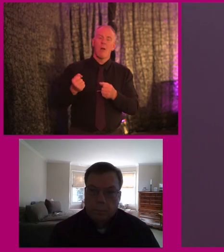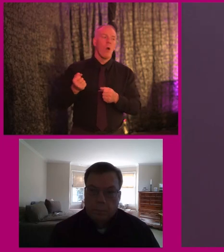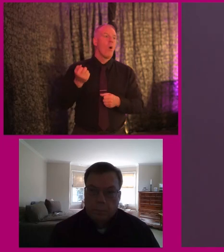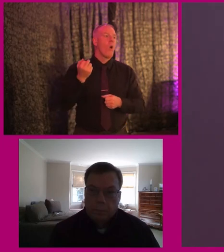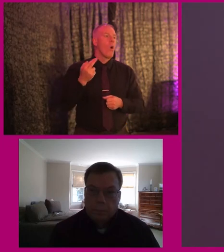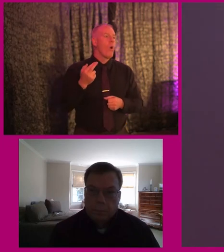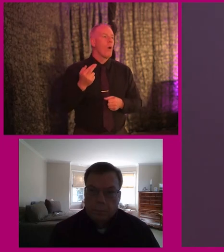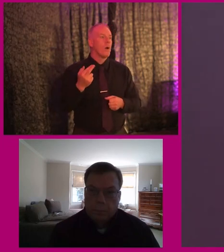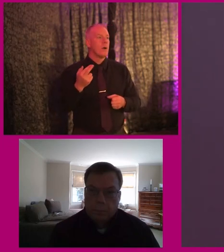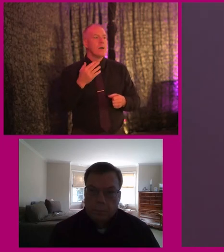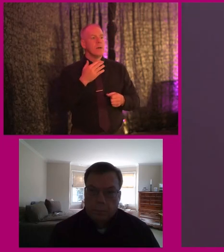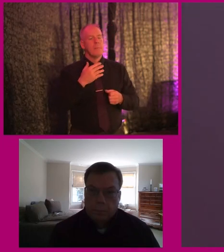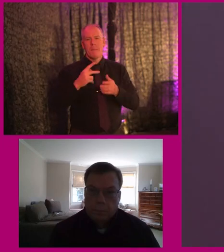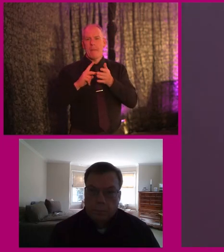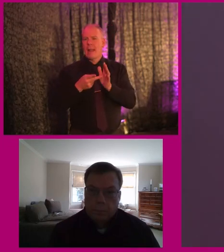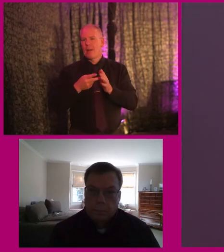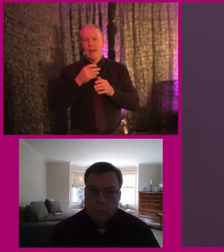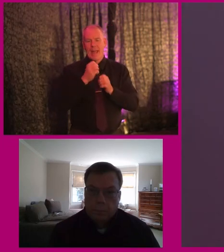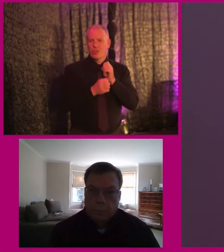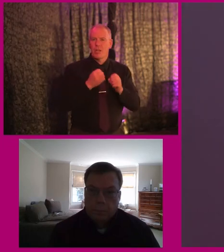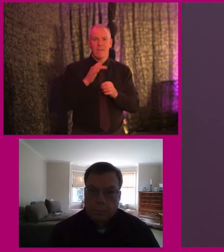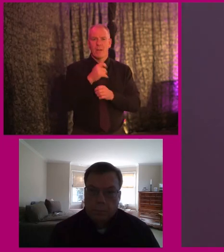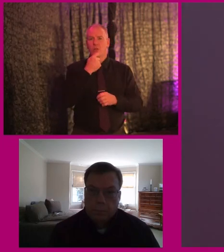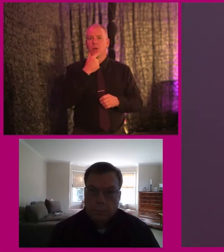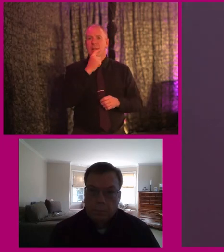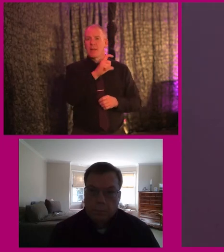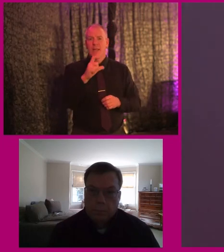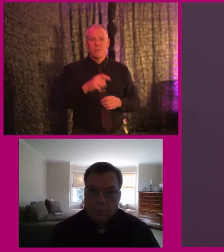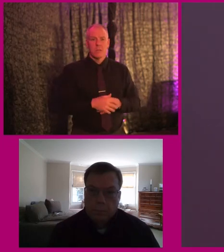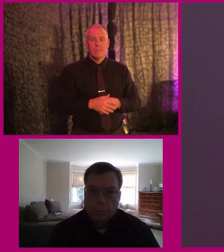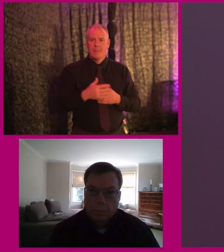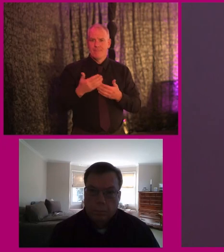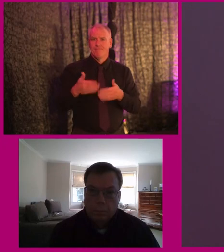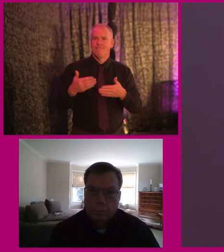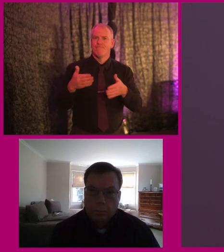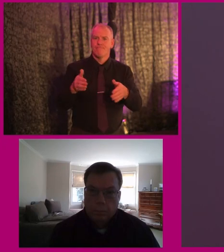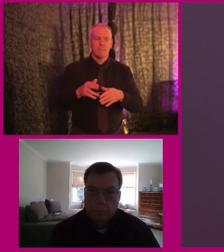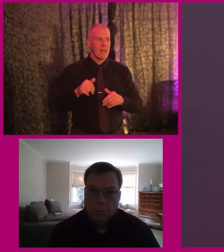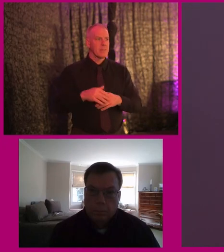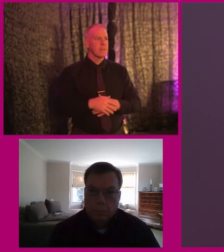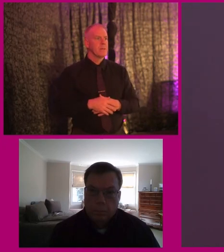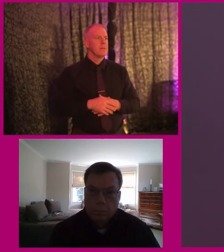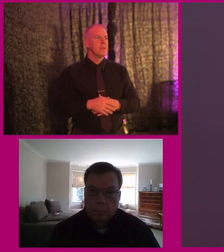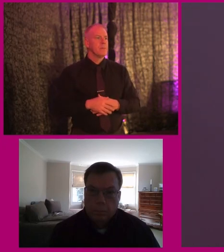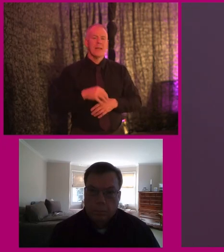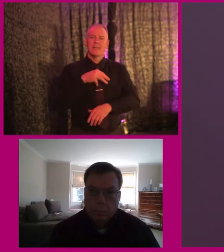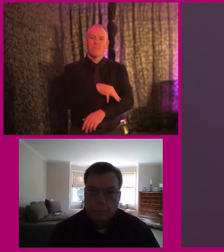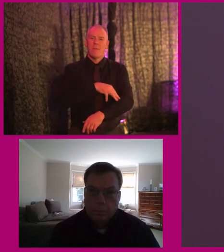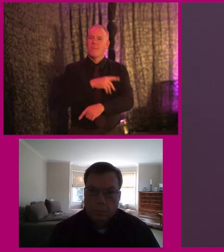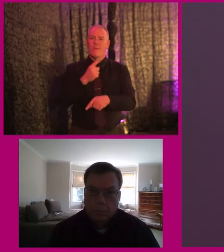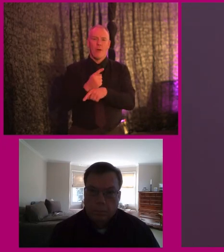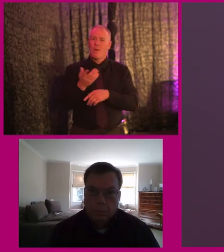maybe a planner or an engineer at Dublin City Council, we might get things done. But that's where the problem lies.